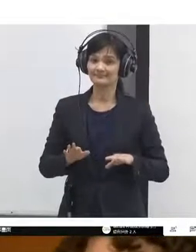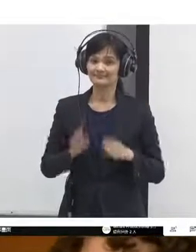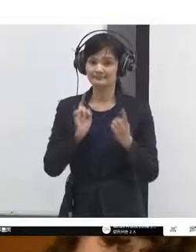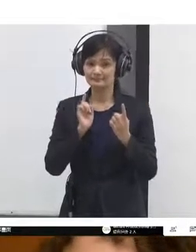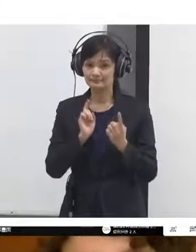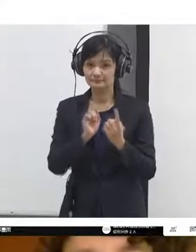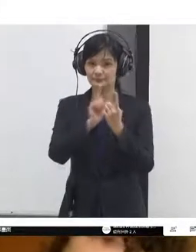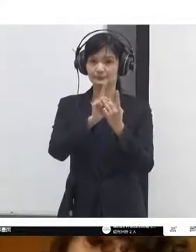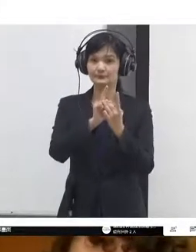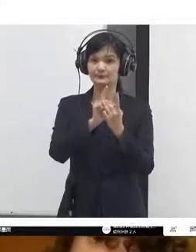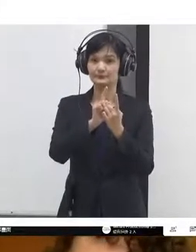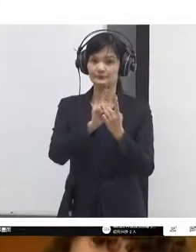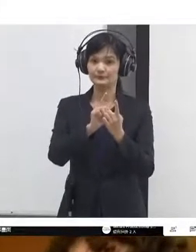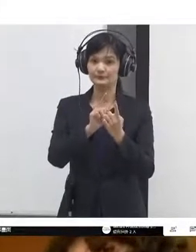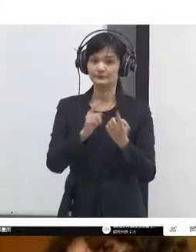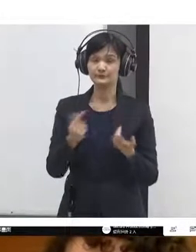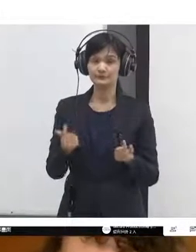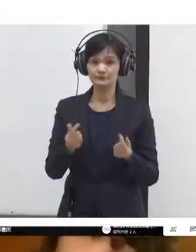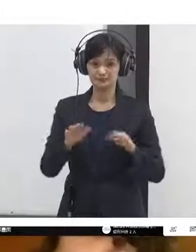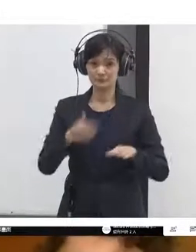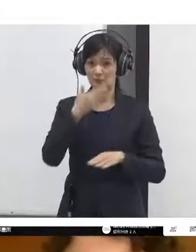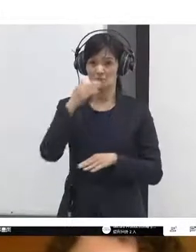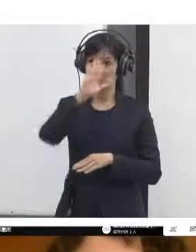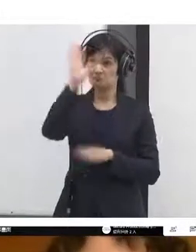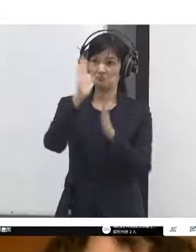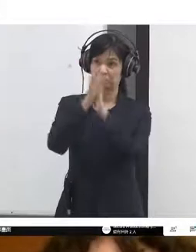I'm hoping it will suffice